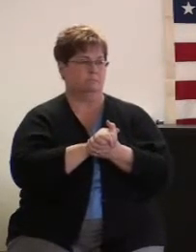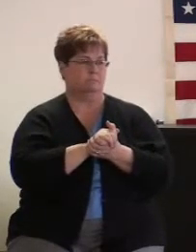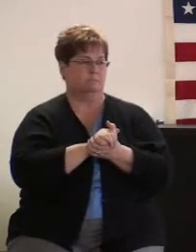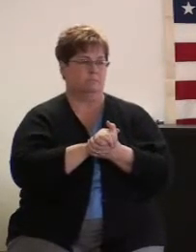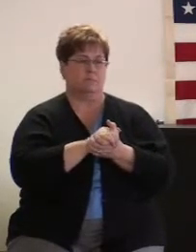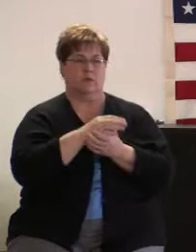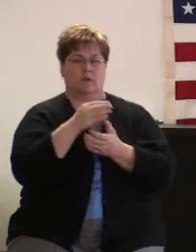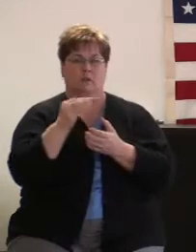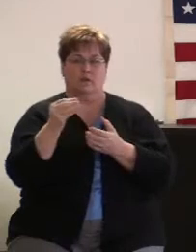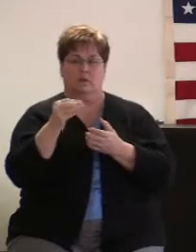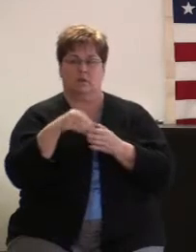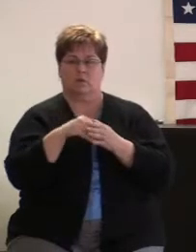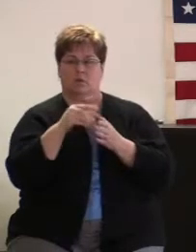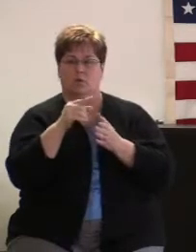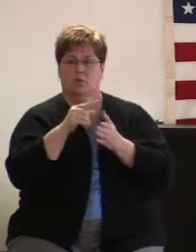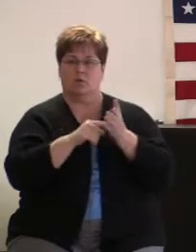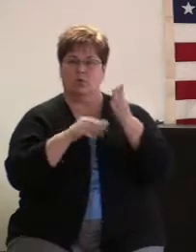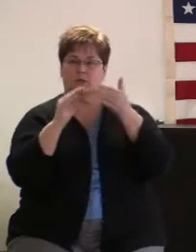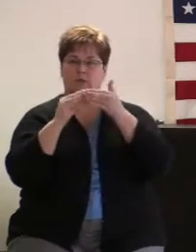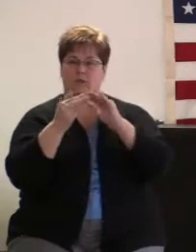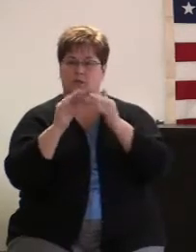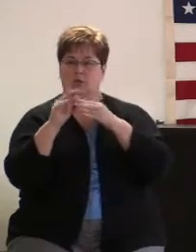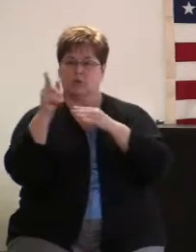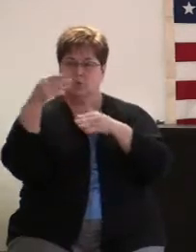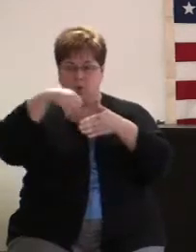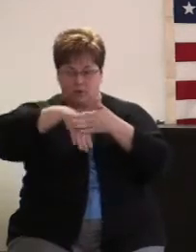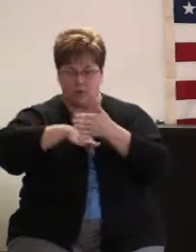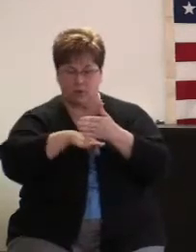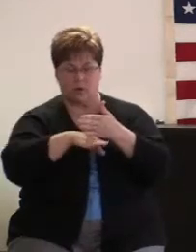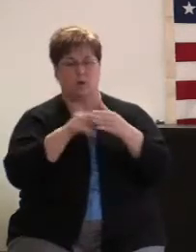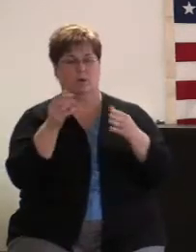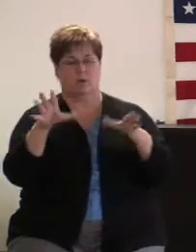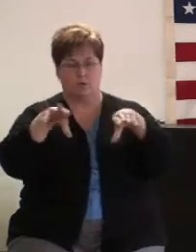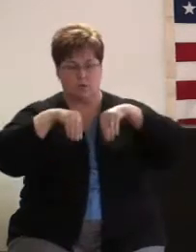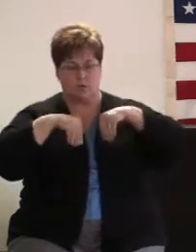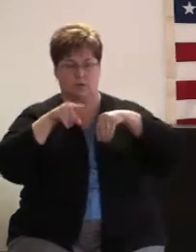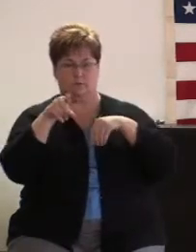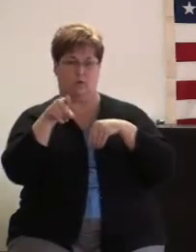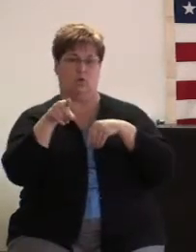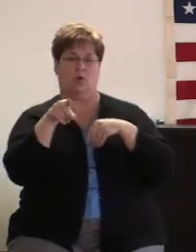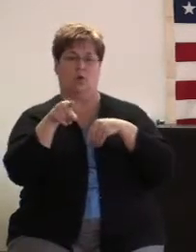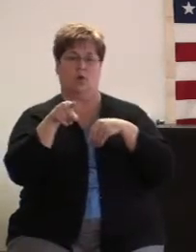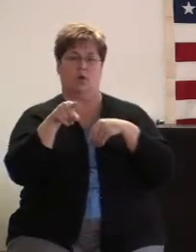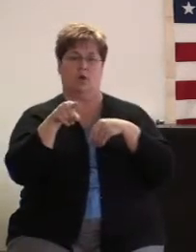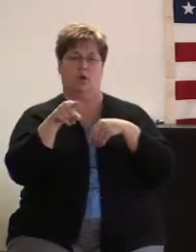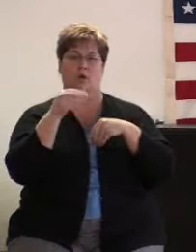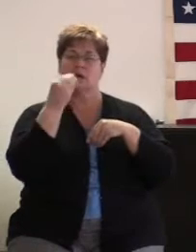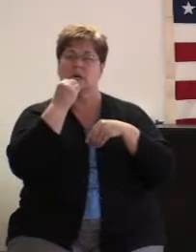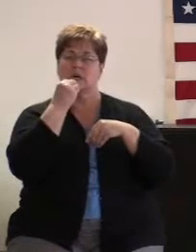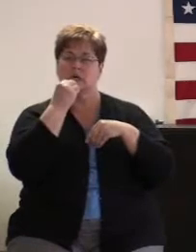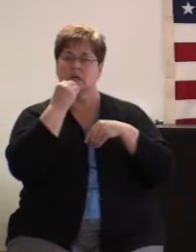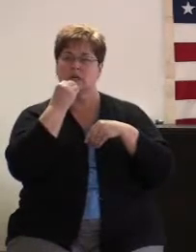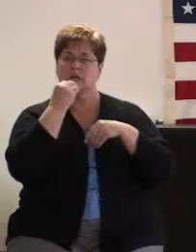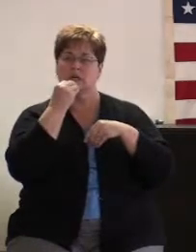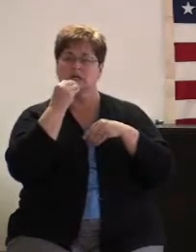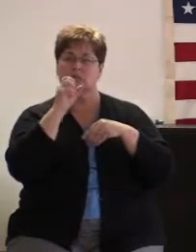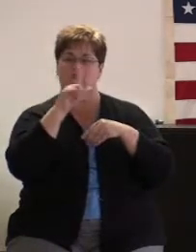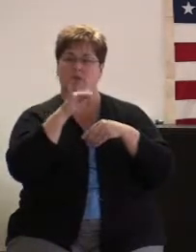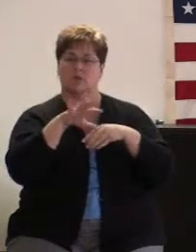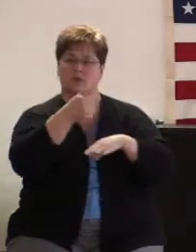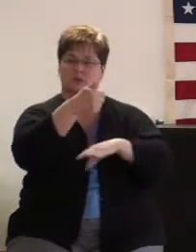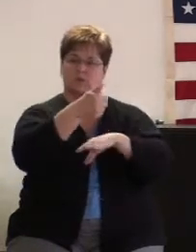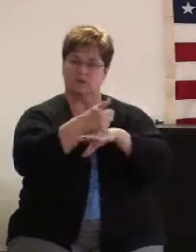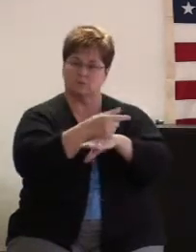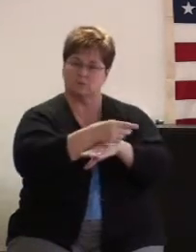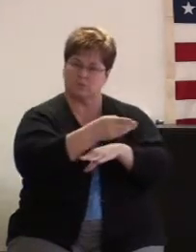And into whatsoever city you enter and they receive you eat such that is set